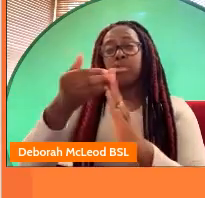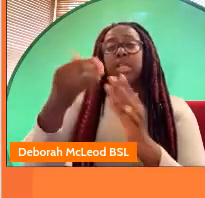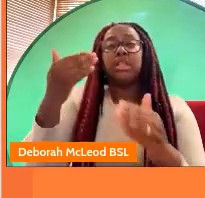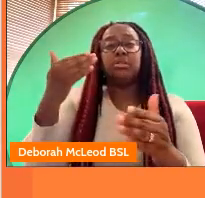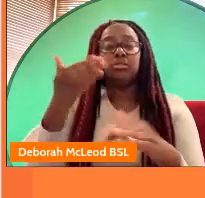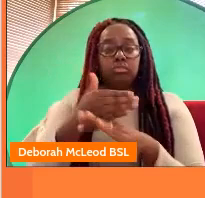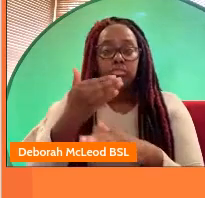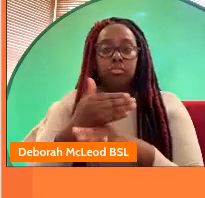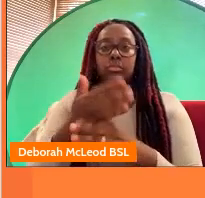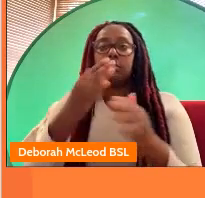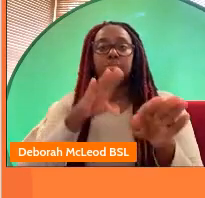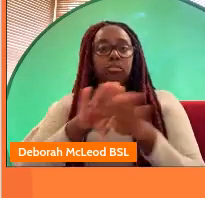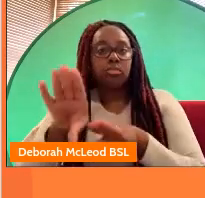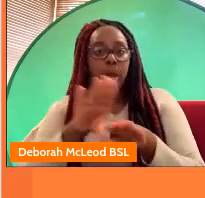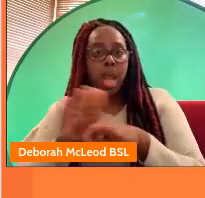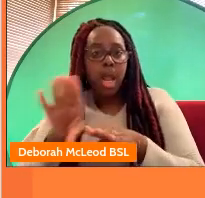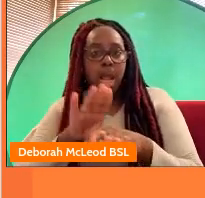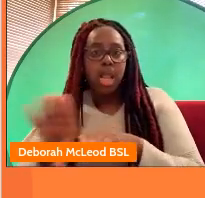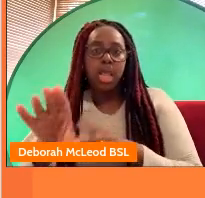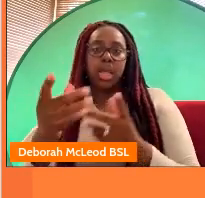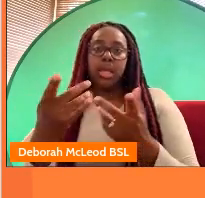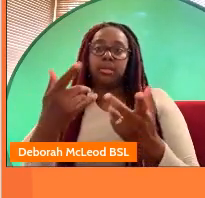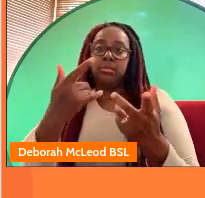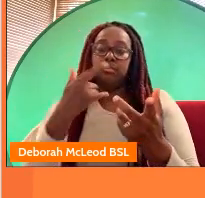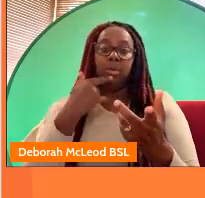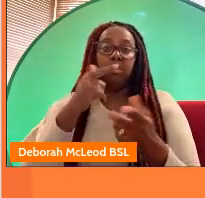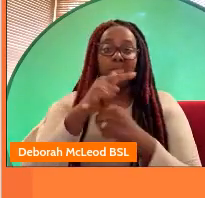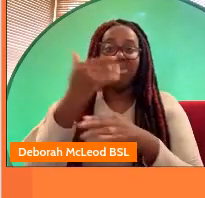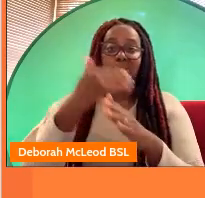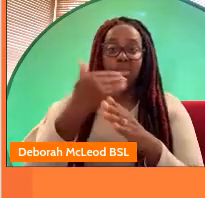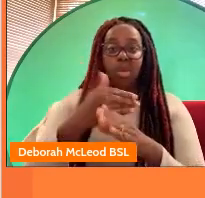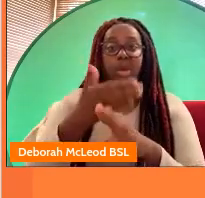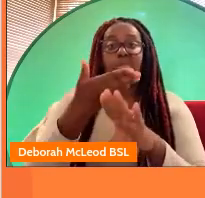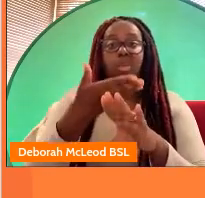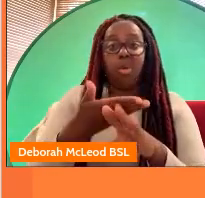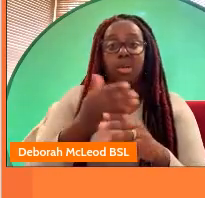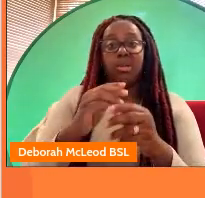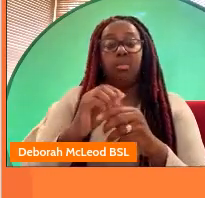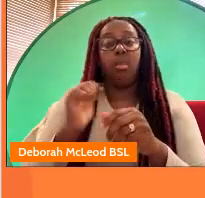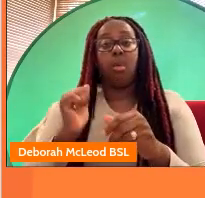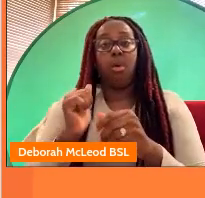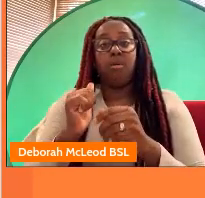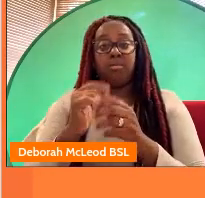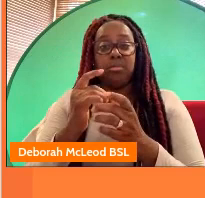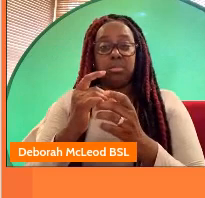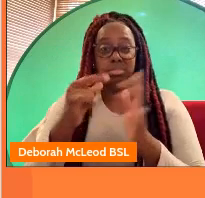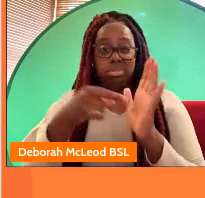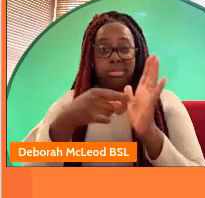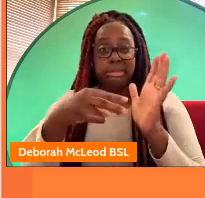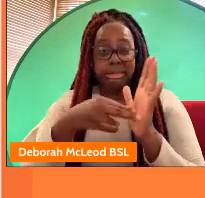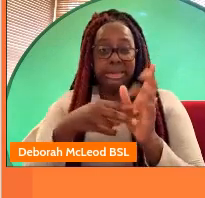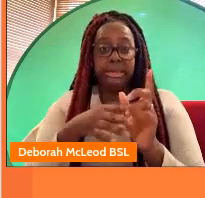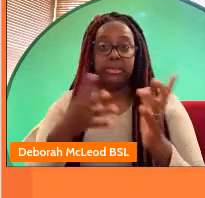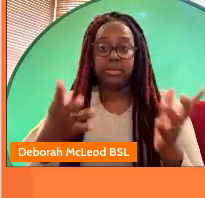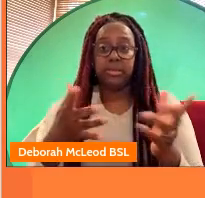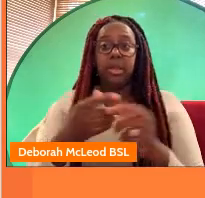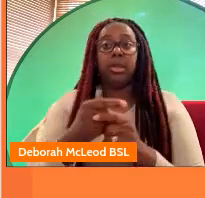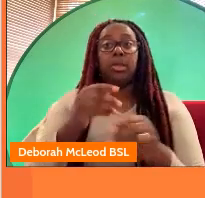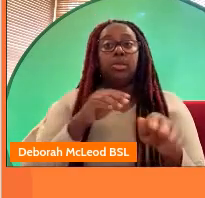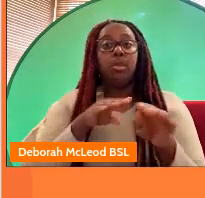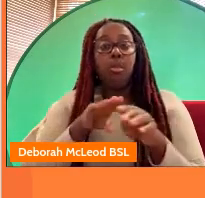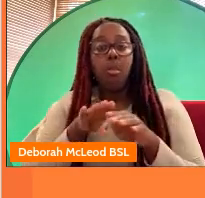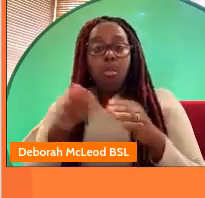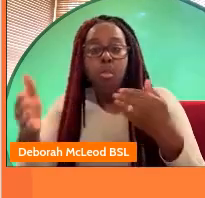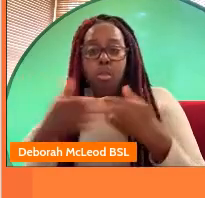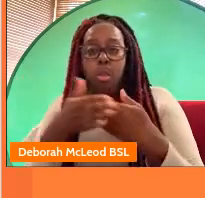training and improving representation on and off screen the bbc's across the uk strategy is doing much more to put birmingham and